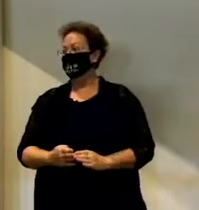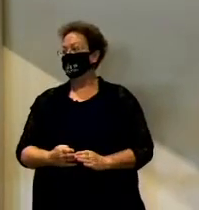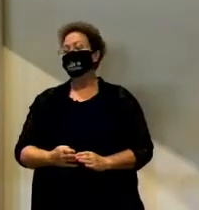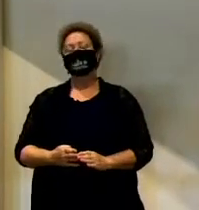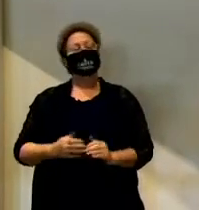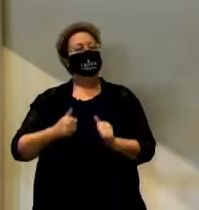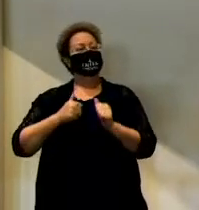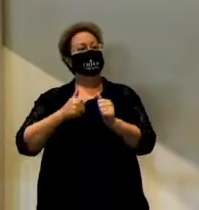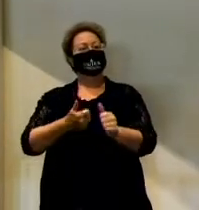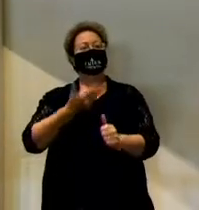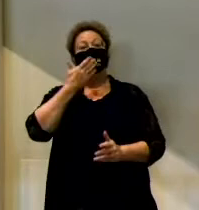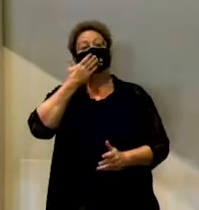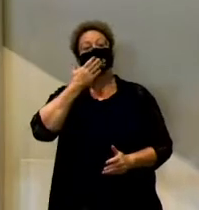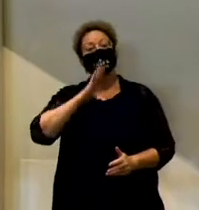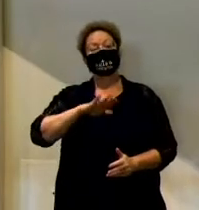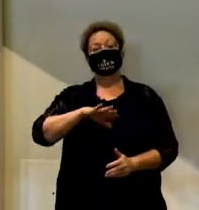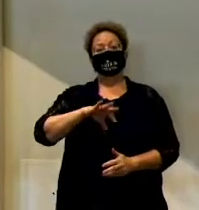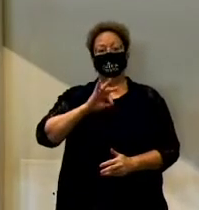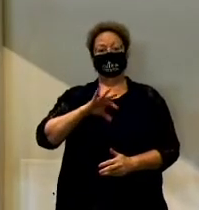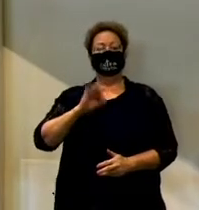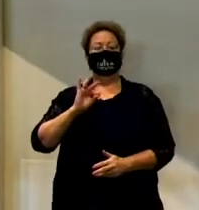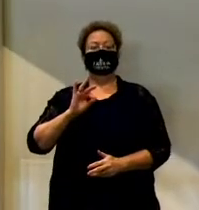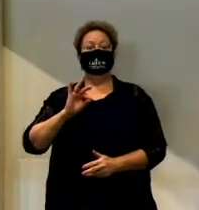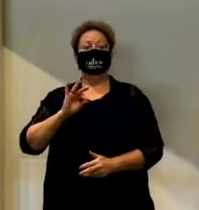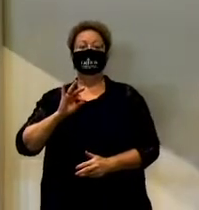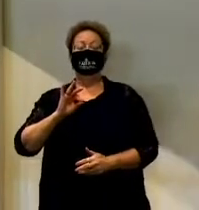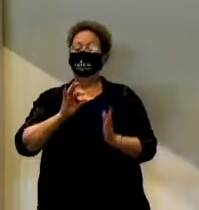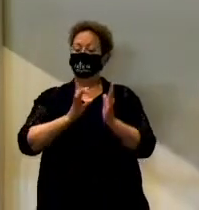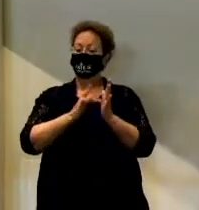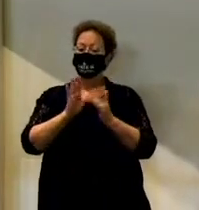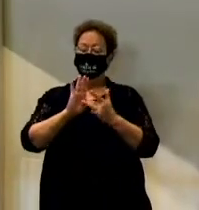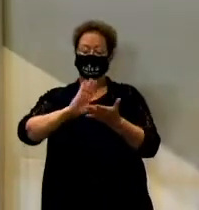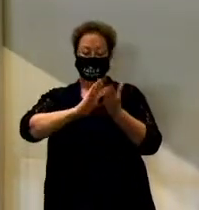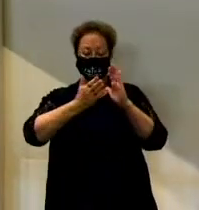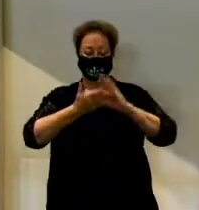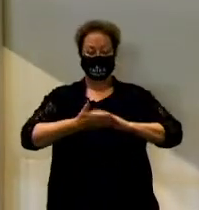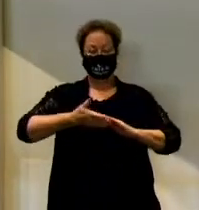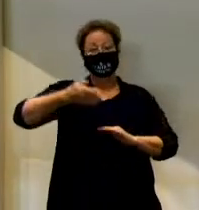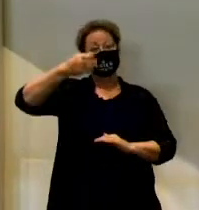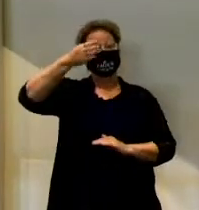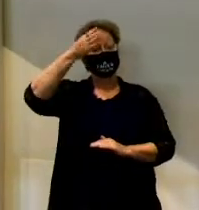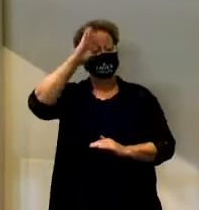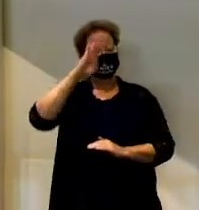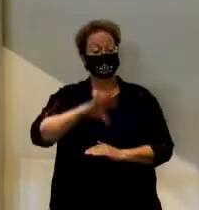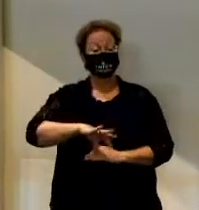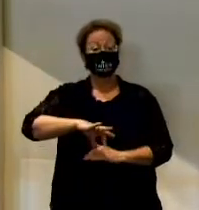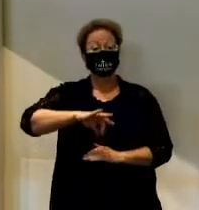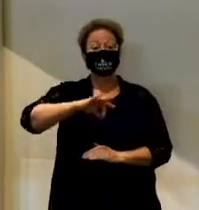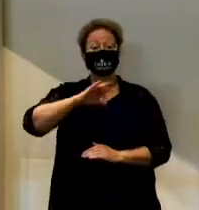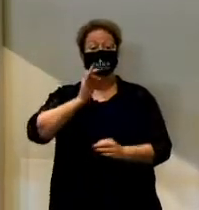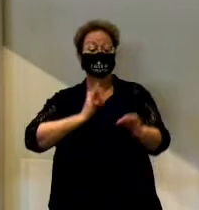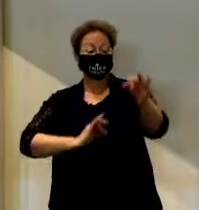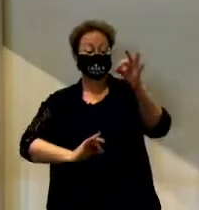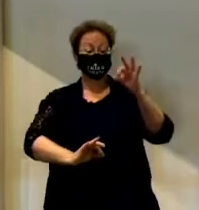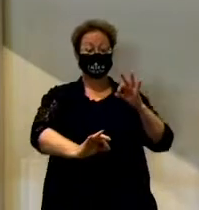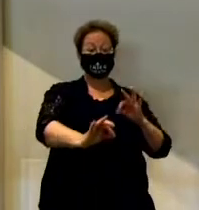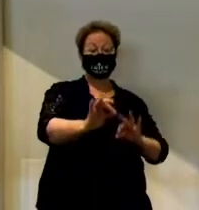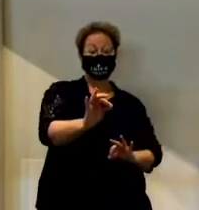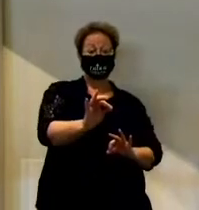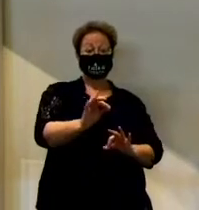pagan nations that were around them, Jesus would become God's chosen one in their place.